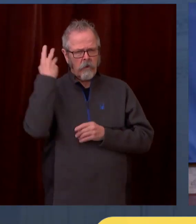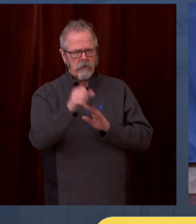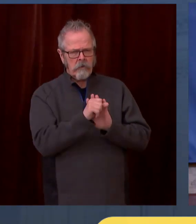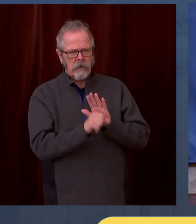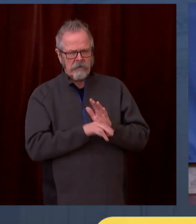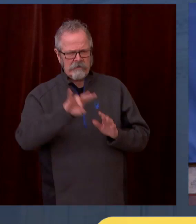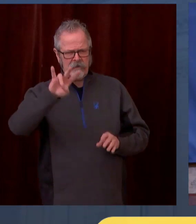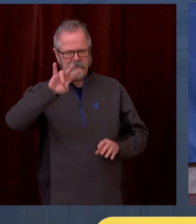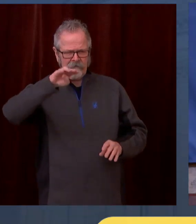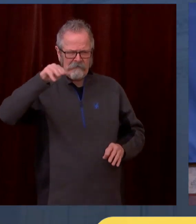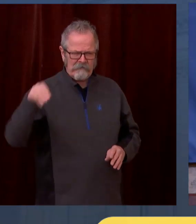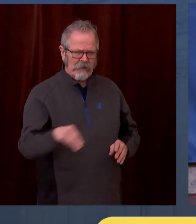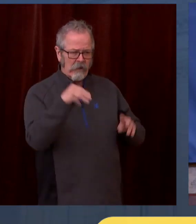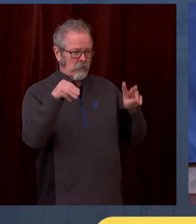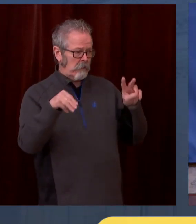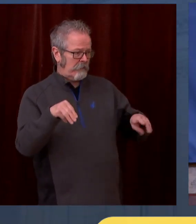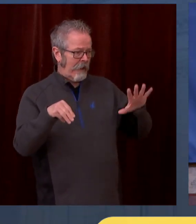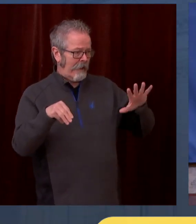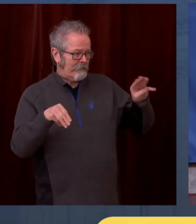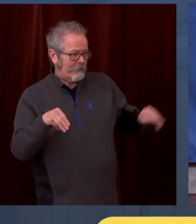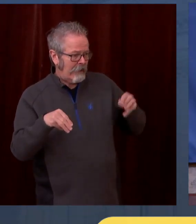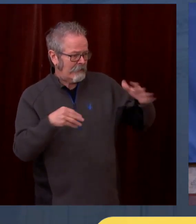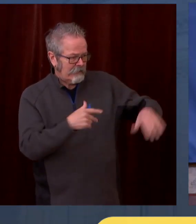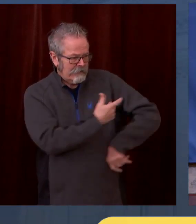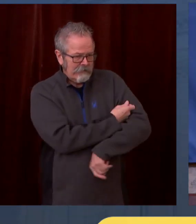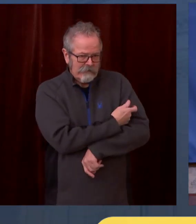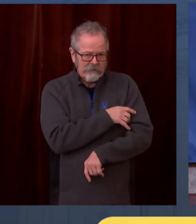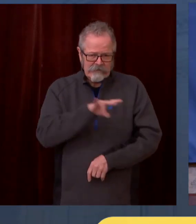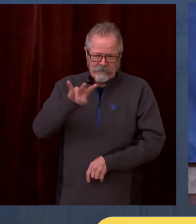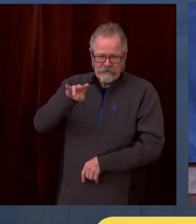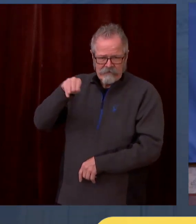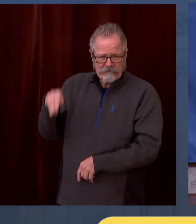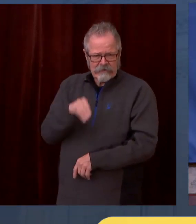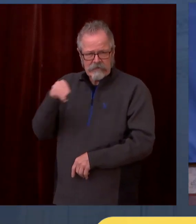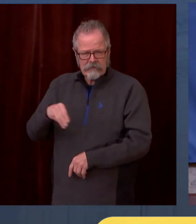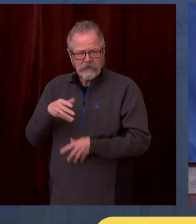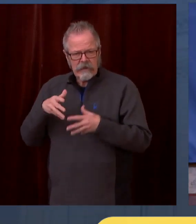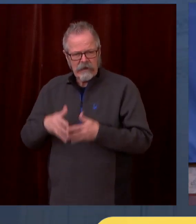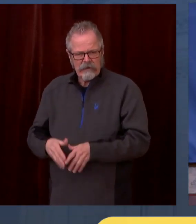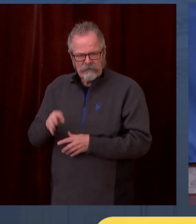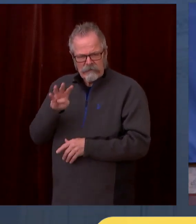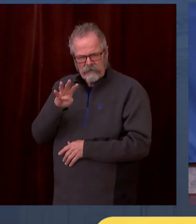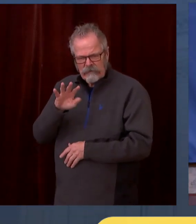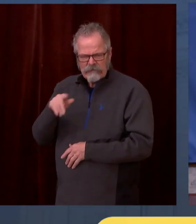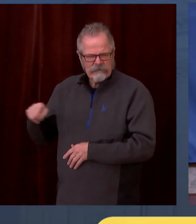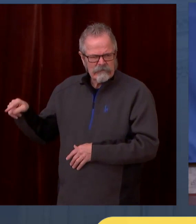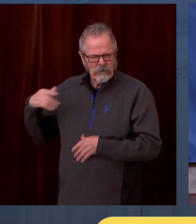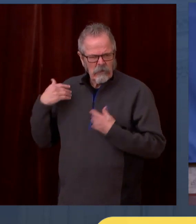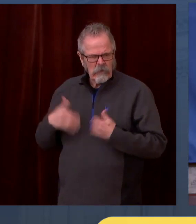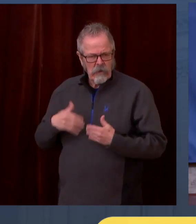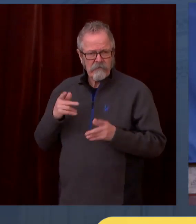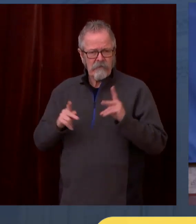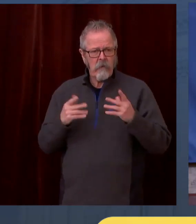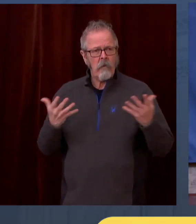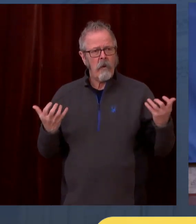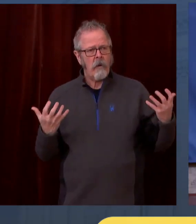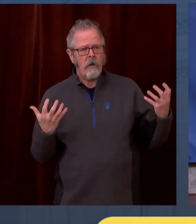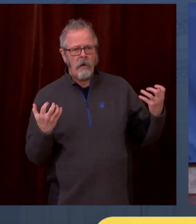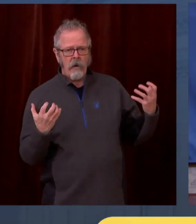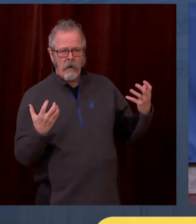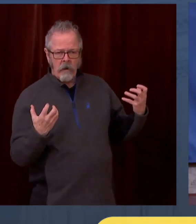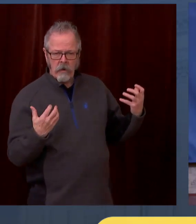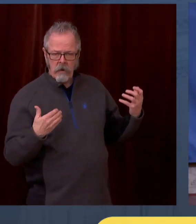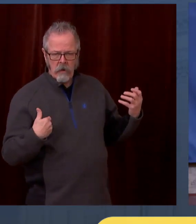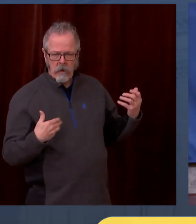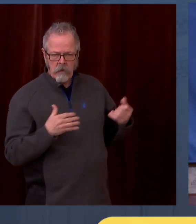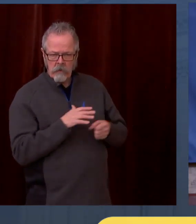we're not getting anywhere near that on a daily basis. So, I think this is the only rational approach is to make very